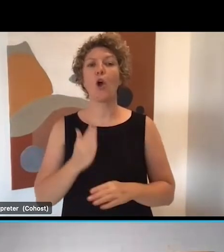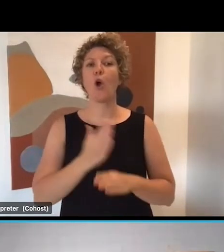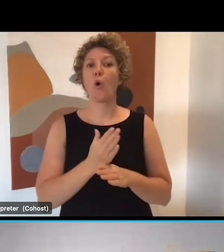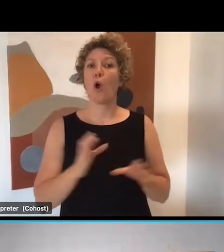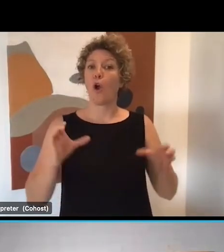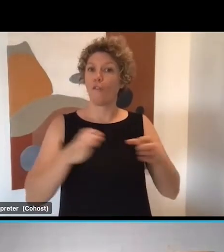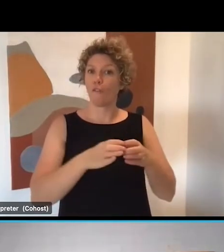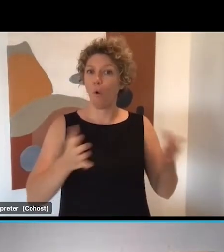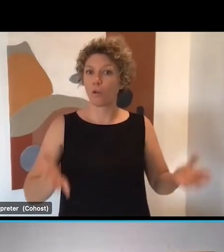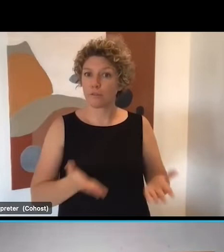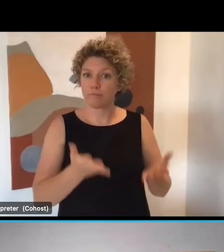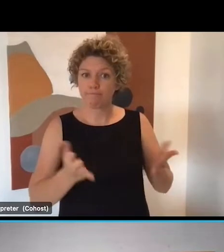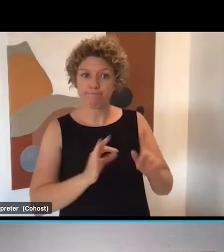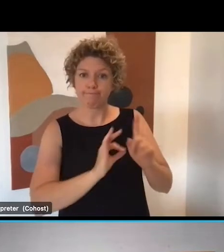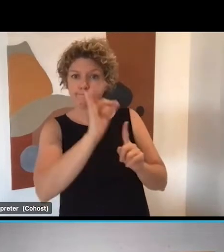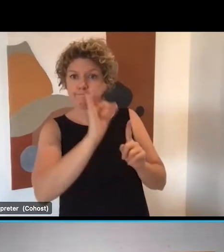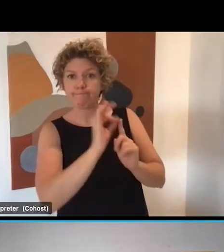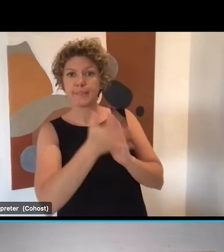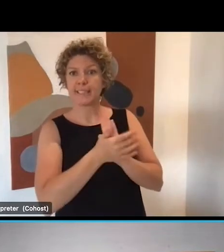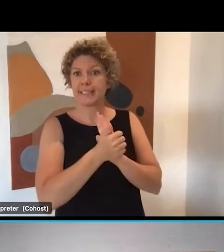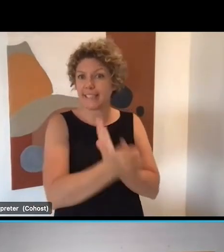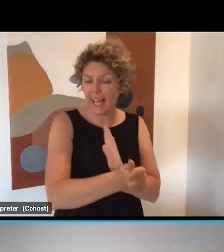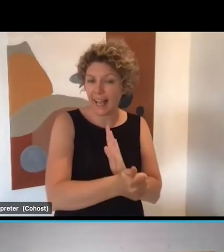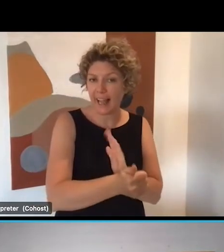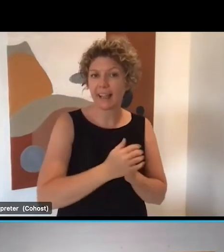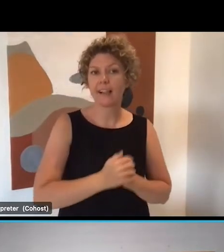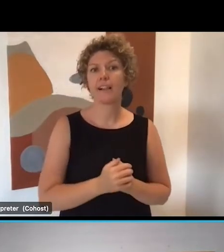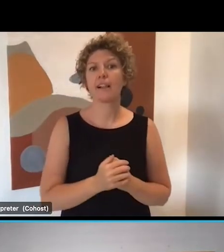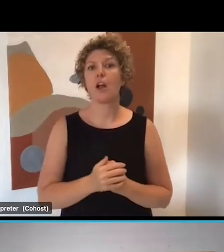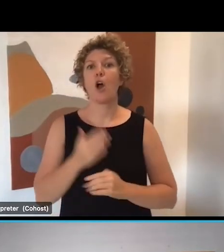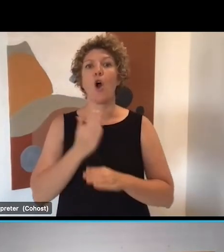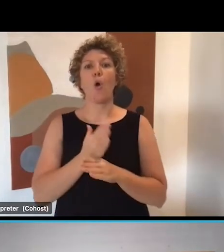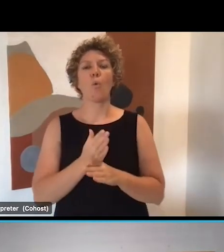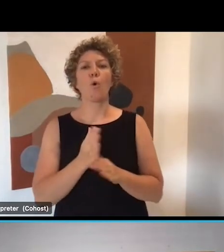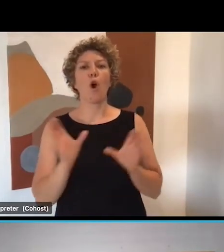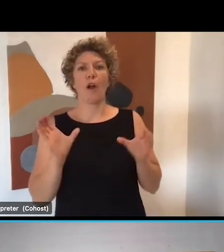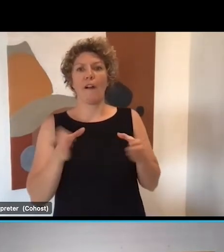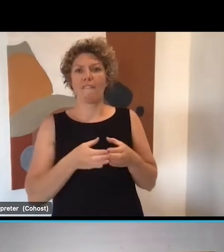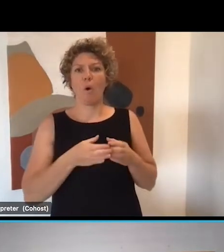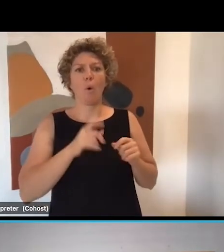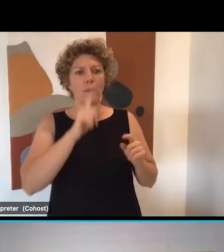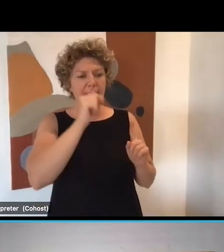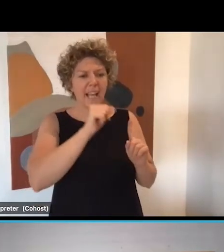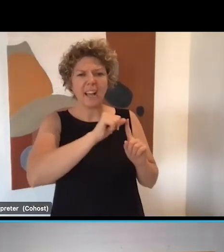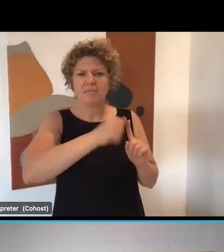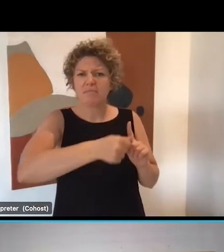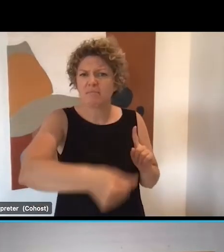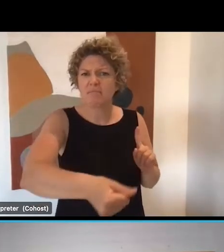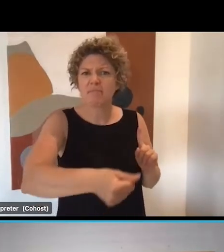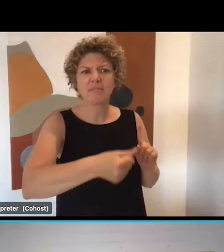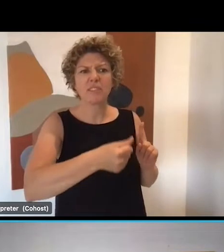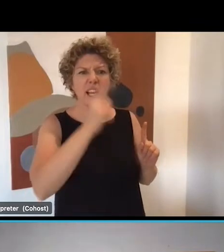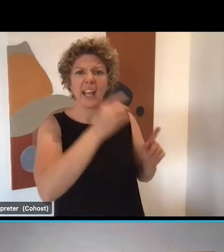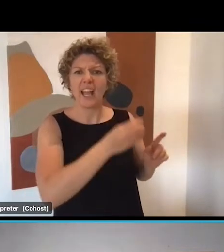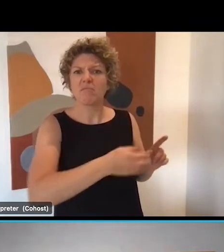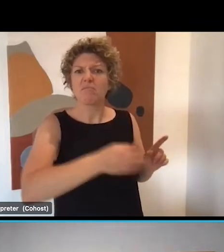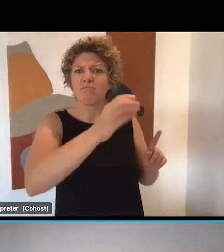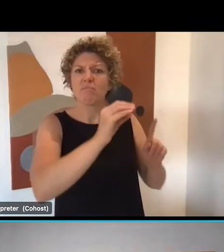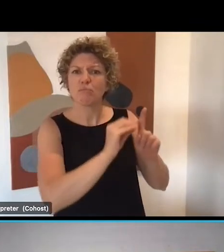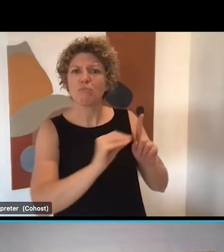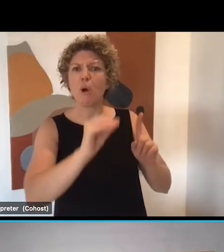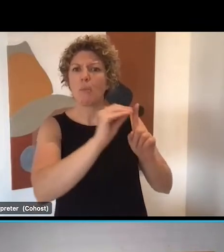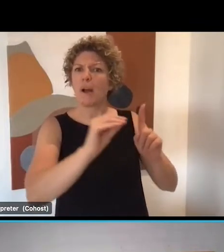upskilling careers and capacity building, workforce pipeline pathways and promotion, and collaboration, connection and innovation.